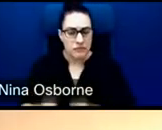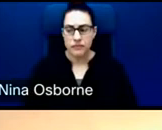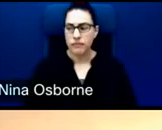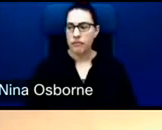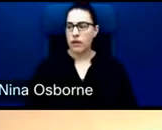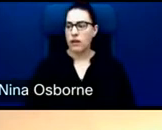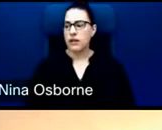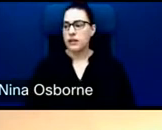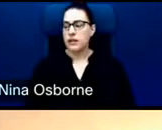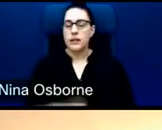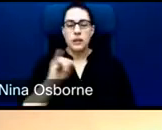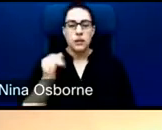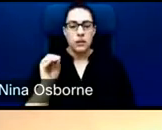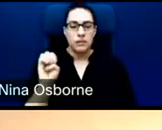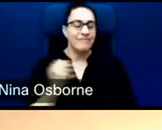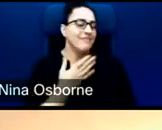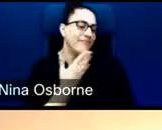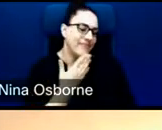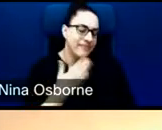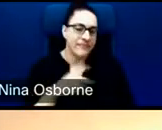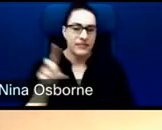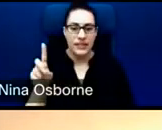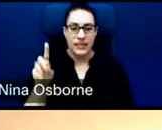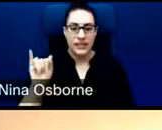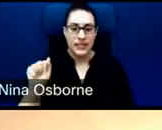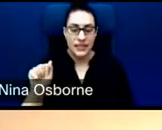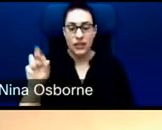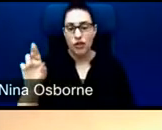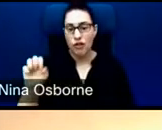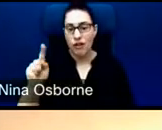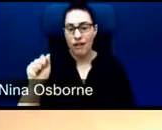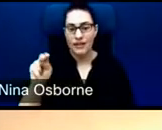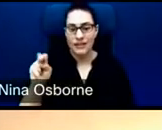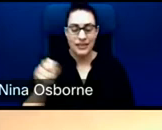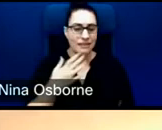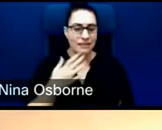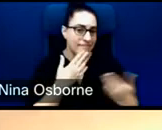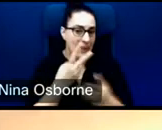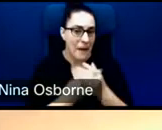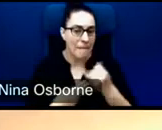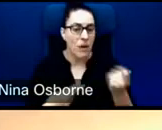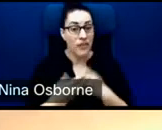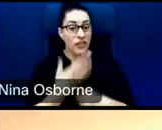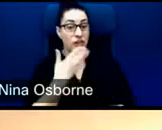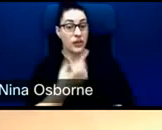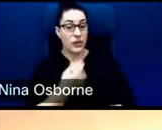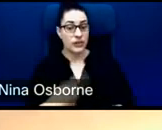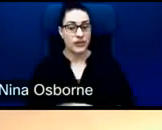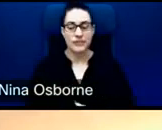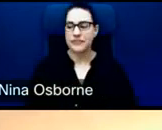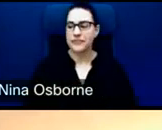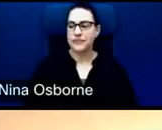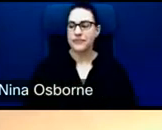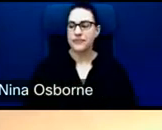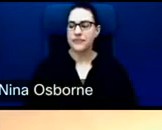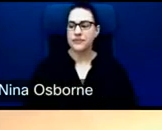thanks, D and Roxanne. I think that's a great question. So I think a couple of things I would highlight here about our